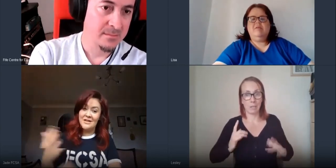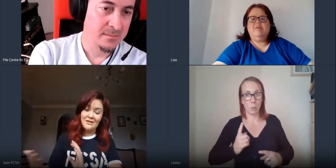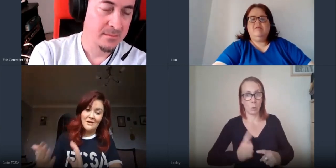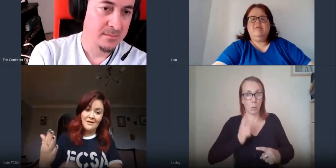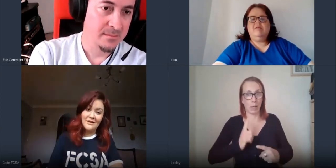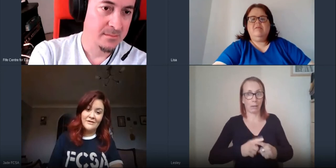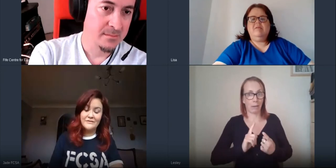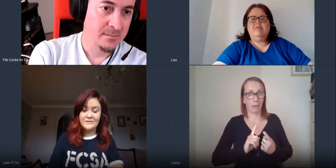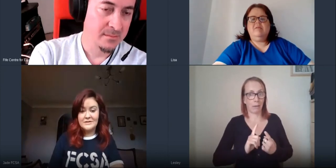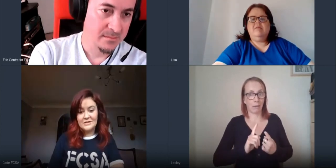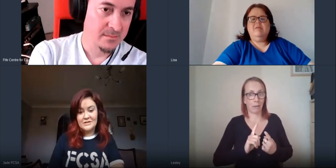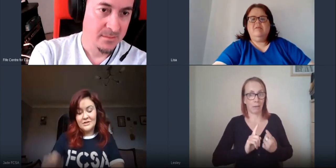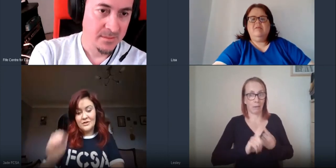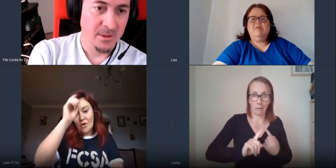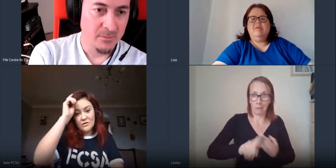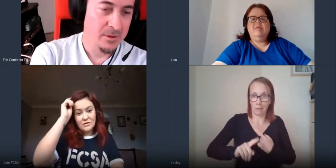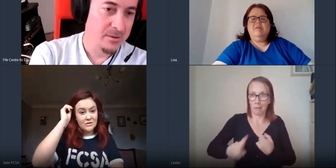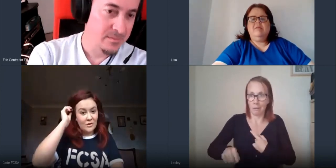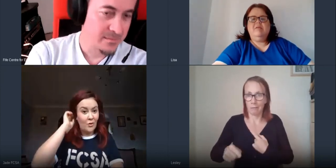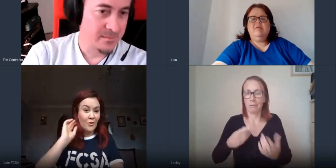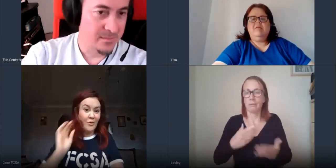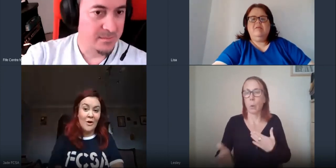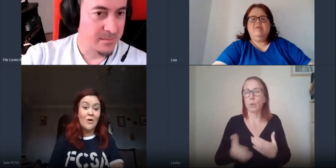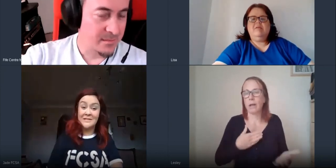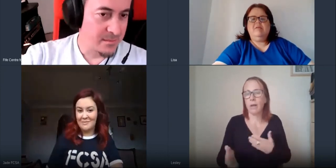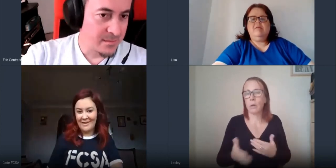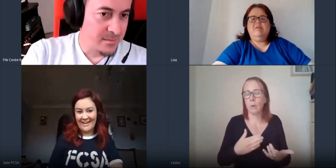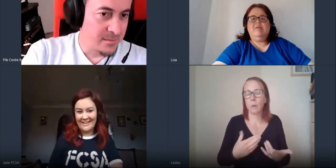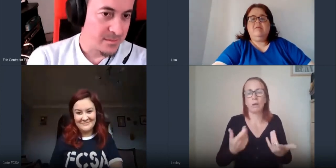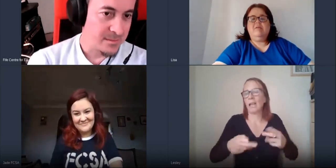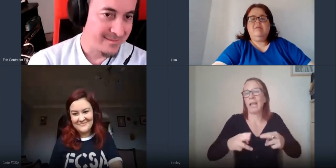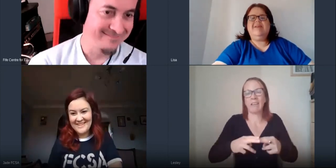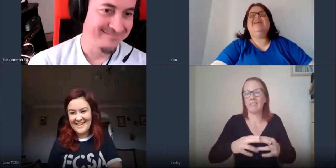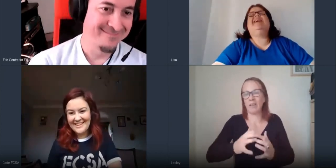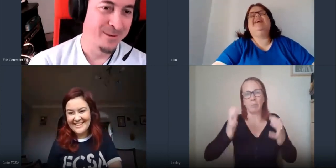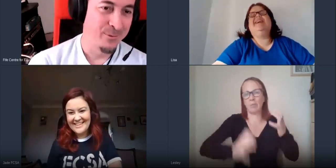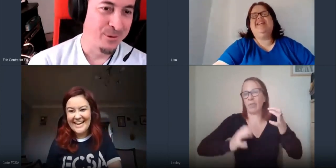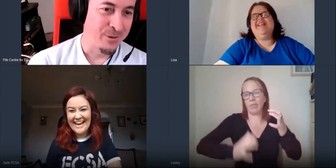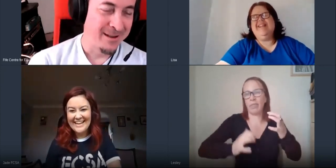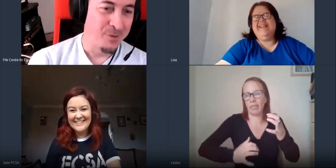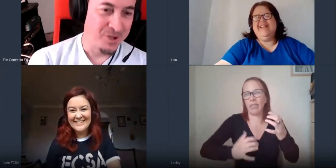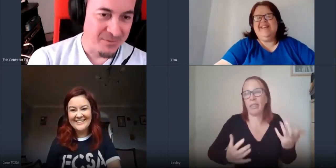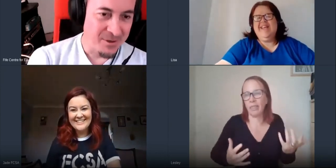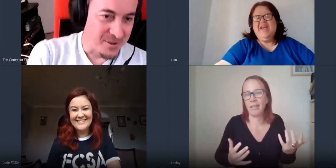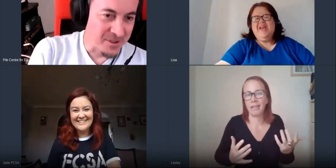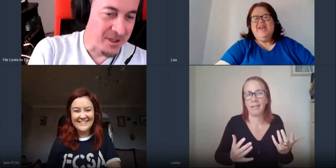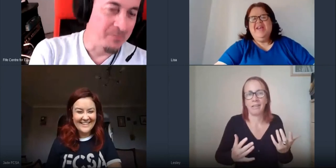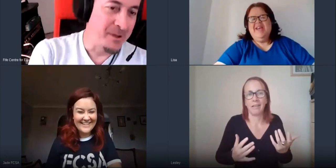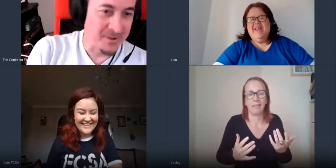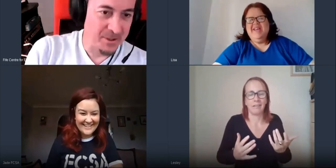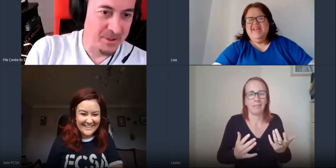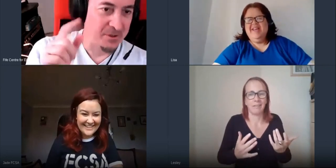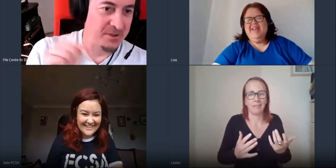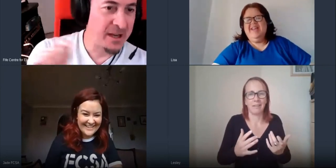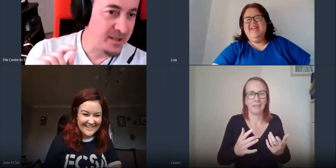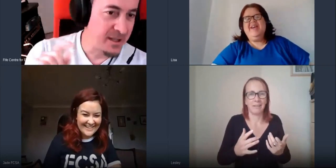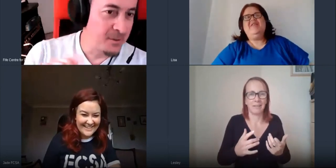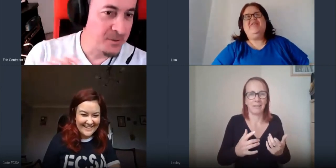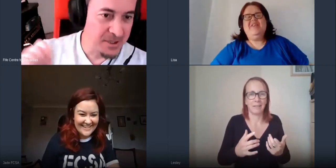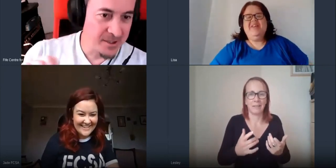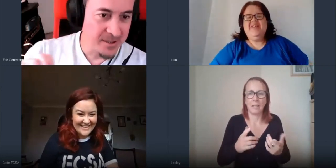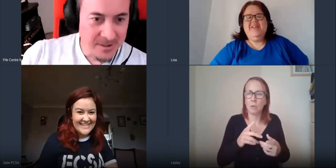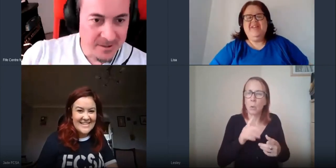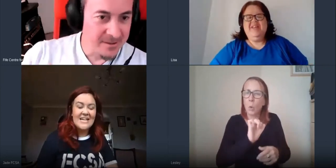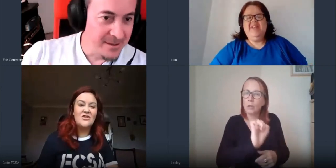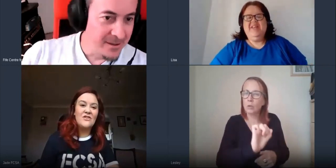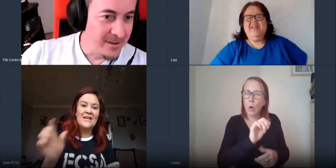anything kind of not go according to plan we'll share the link to the campaign so make sure it's the hashtag what's the hashtag